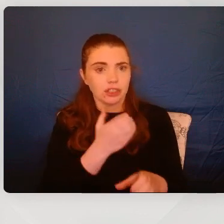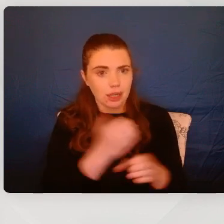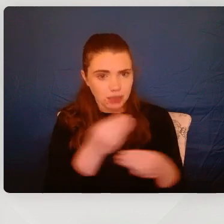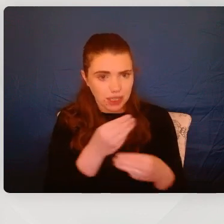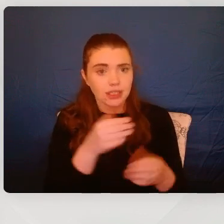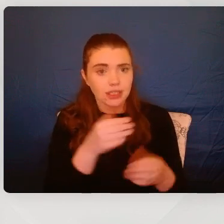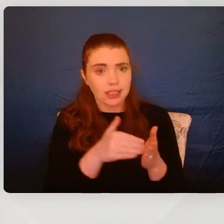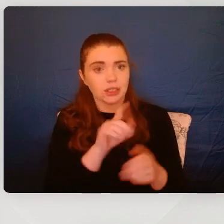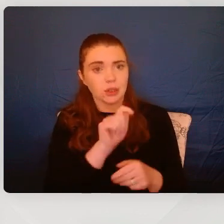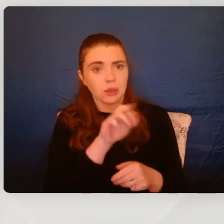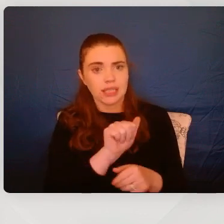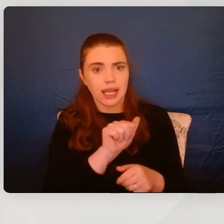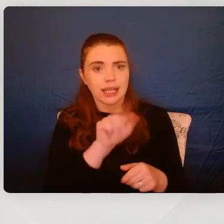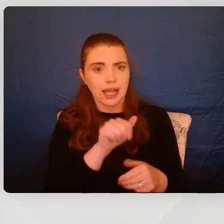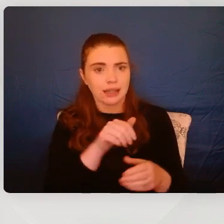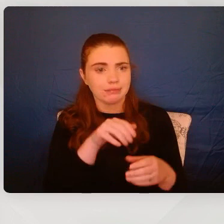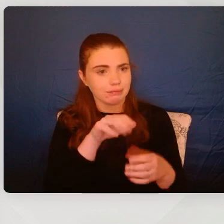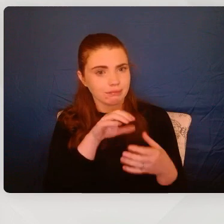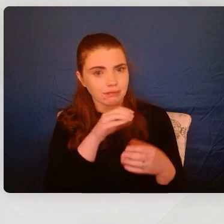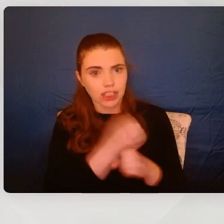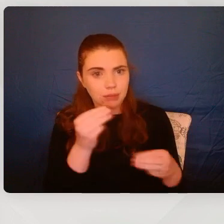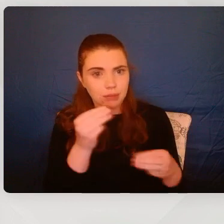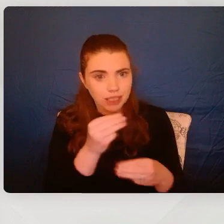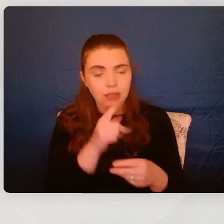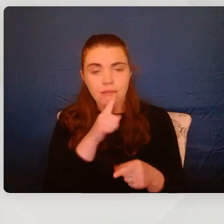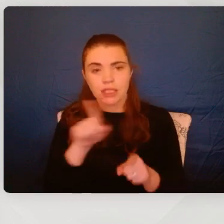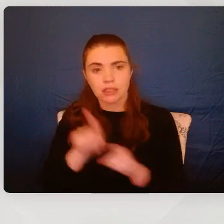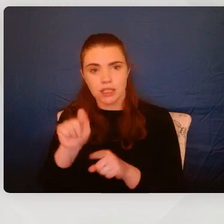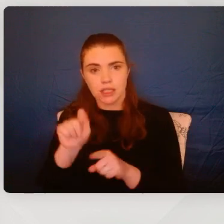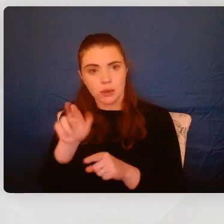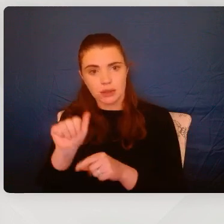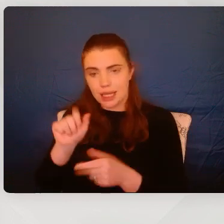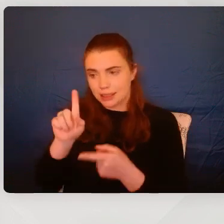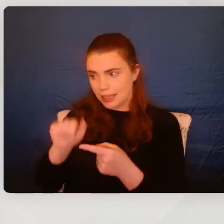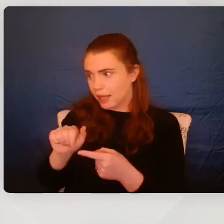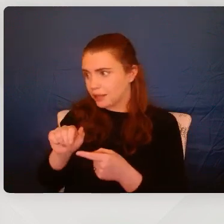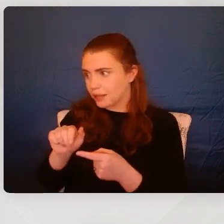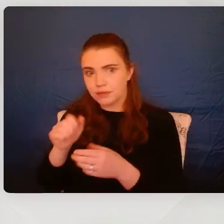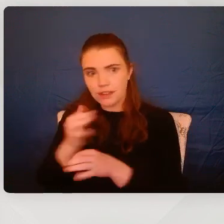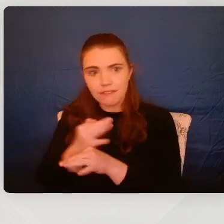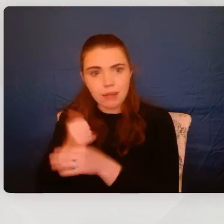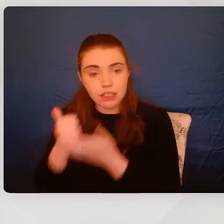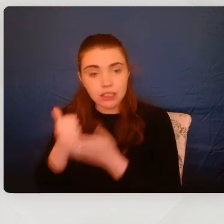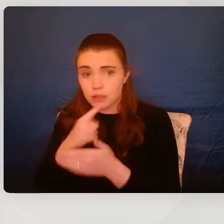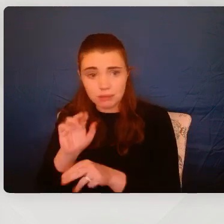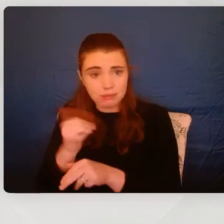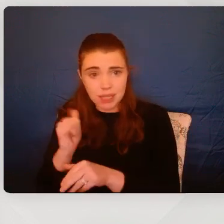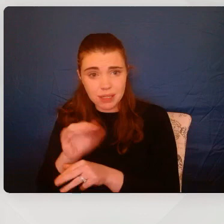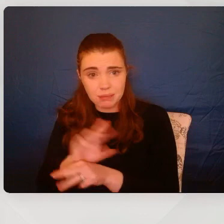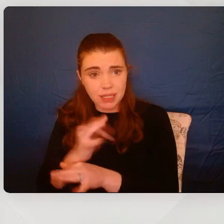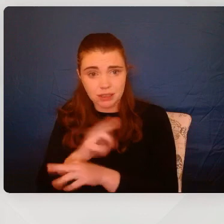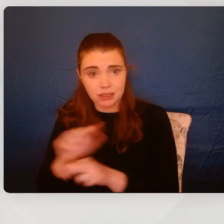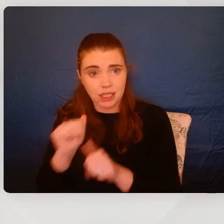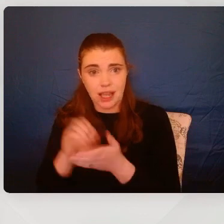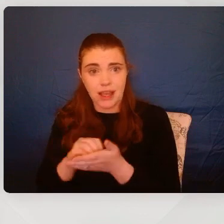about family support and that perhaps that parent just in that time doesn't have the resources to be able to provide the care that's